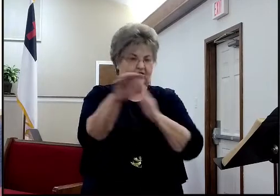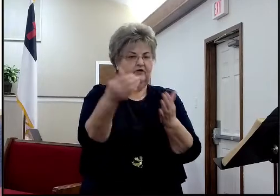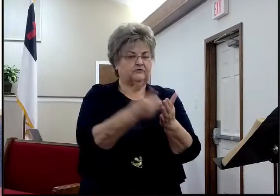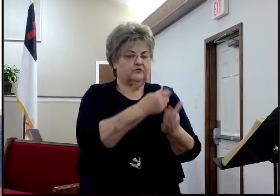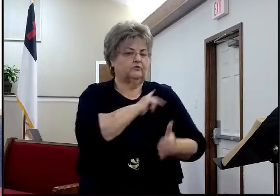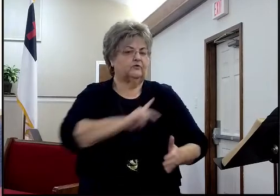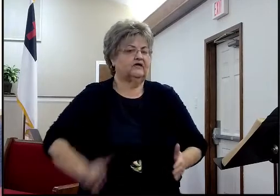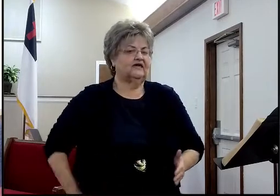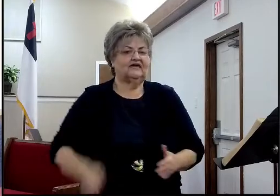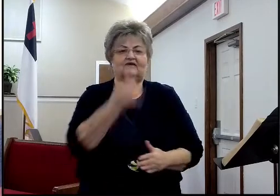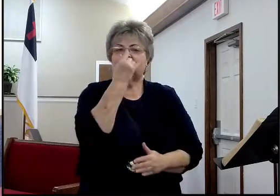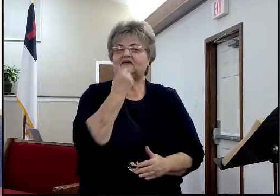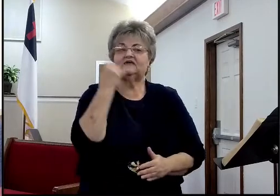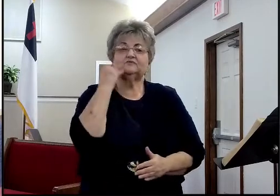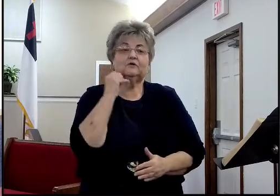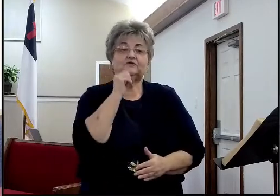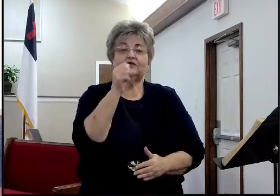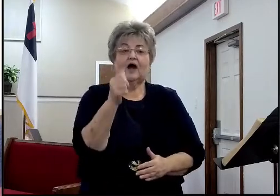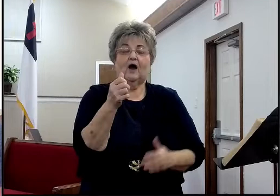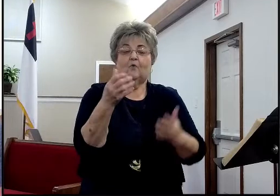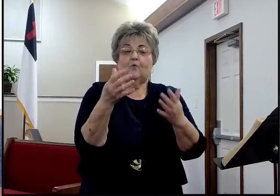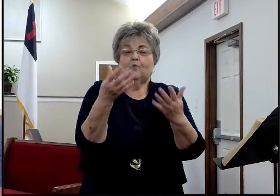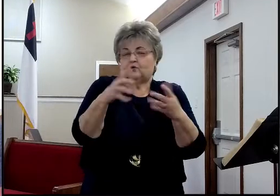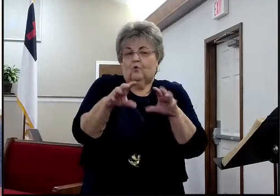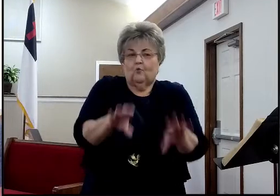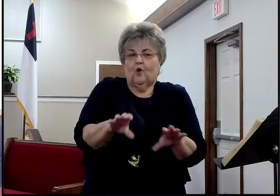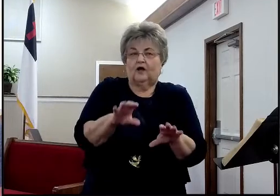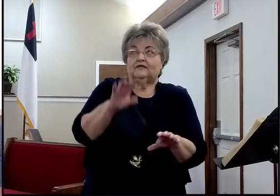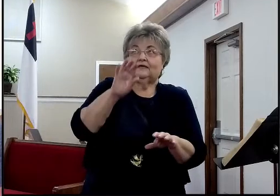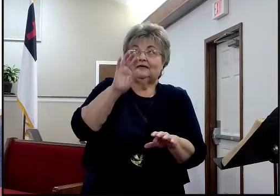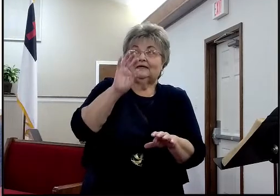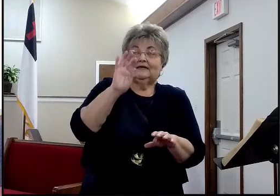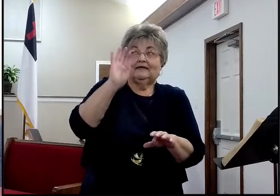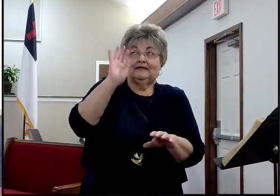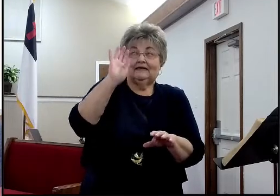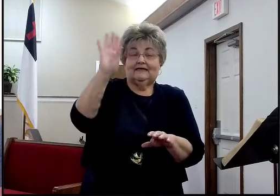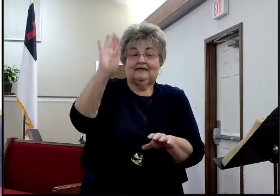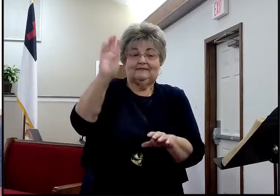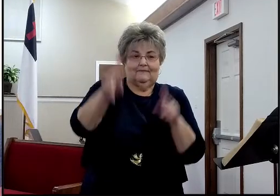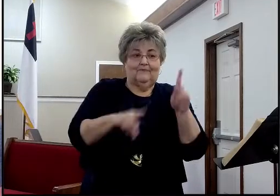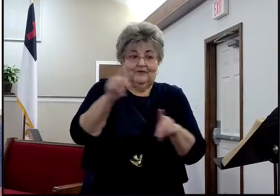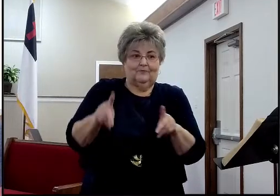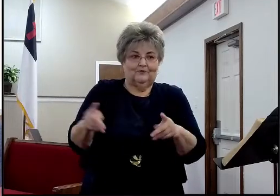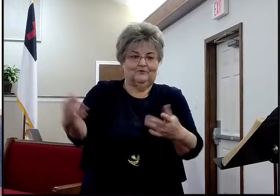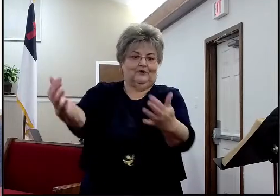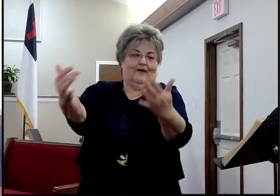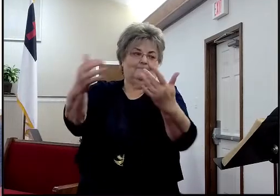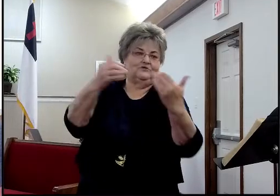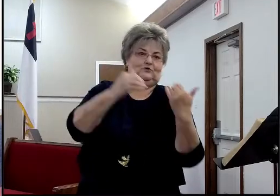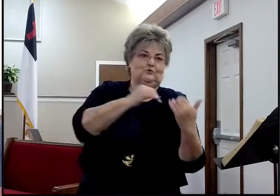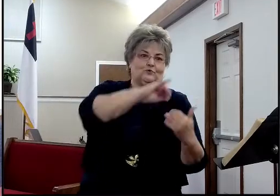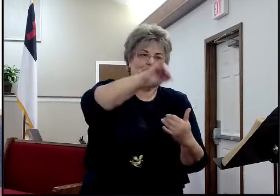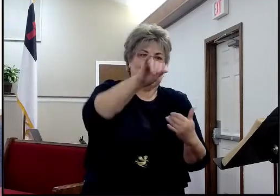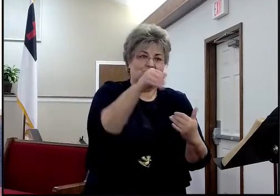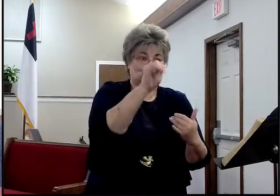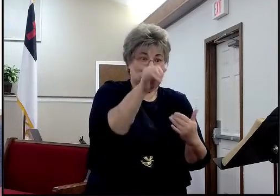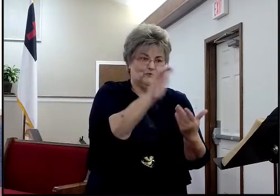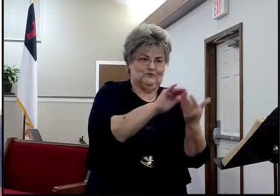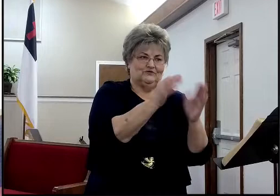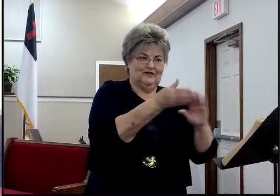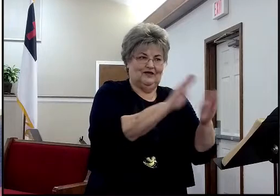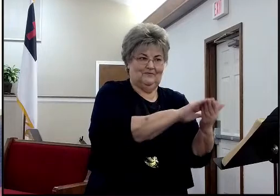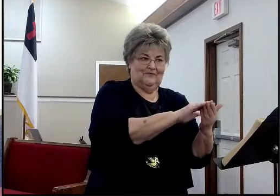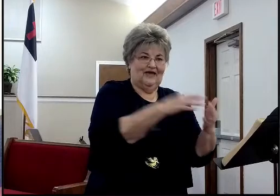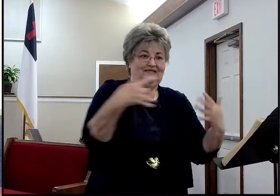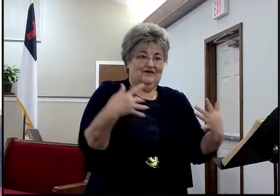did not want his people, returning down to Jerusalem, to worship, because he's afraid, that their hearts would, would be stirred up, and so in verse